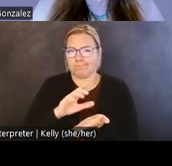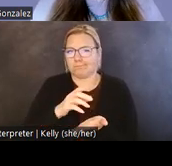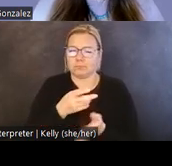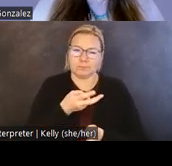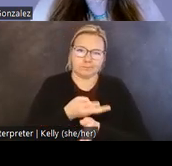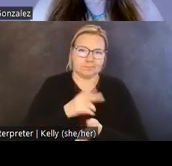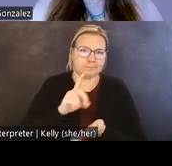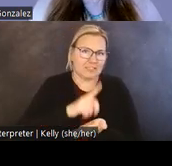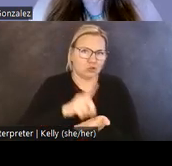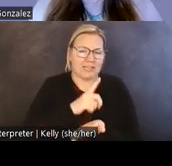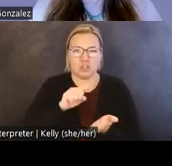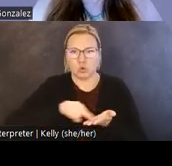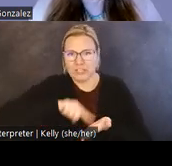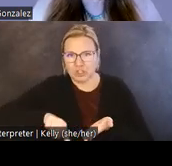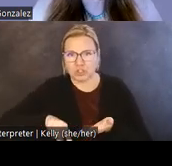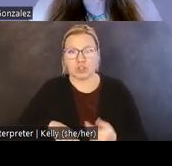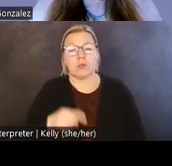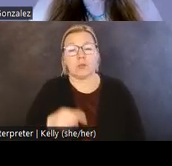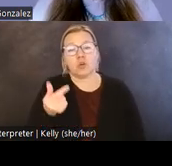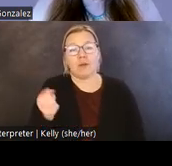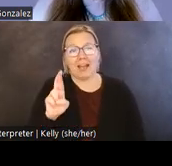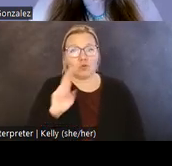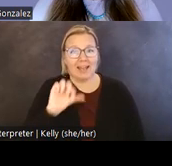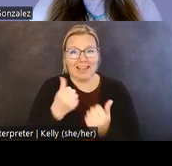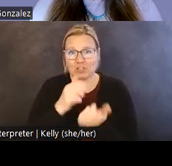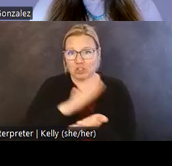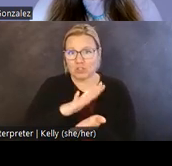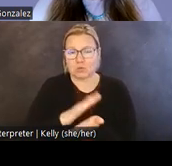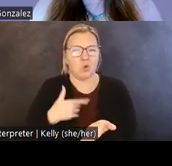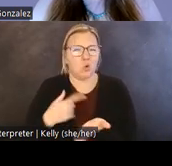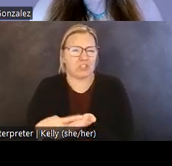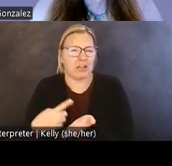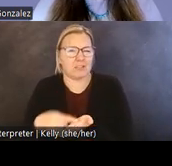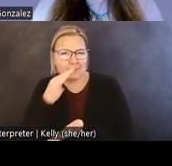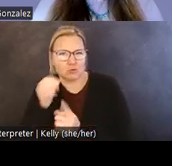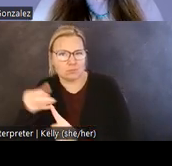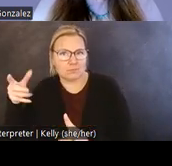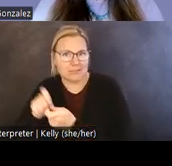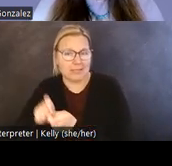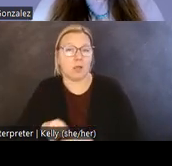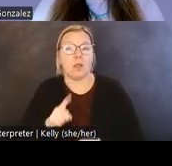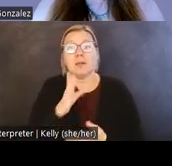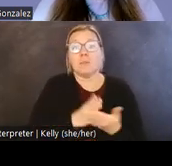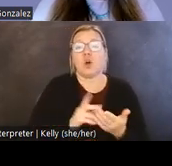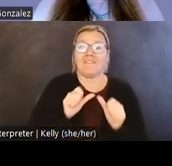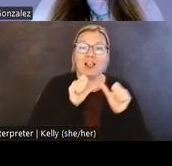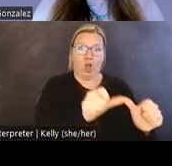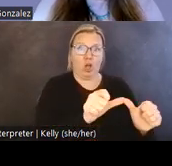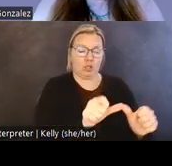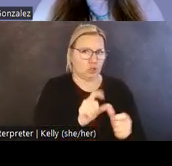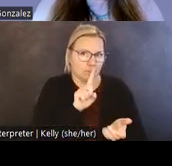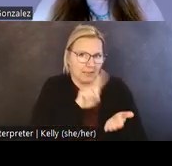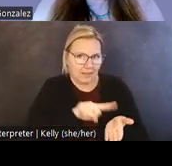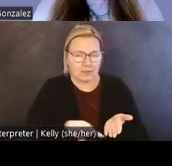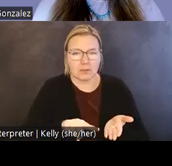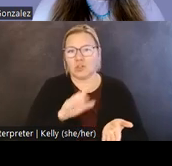investigation of the Grand Ronde Agency School, which I'll talk a little bit more about here in detail, is part of a long-term investigation of experiences